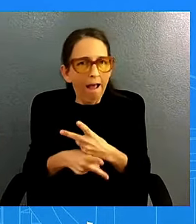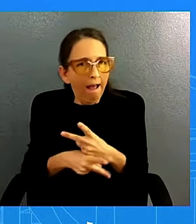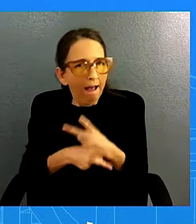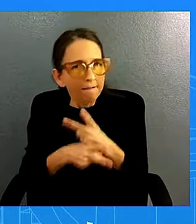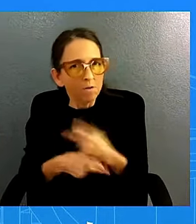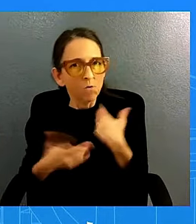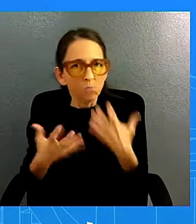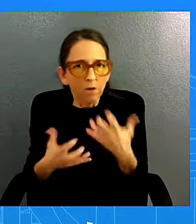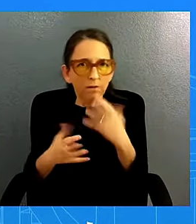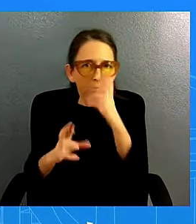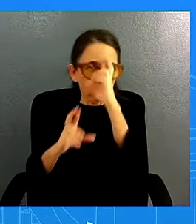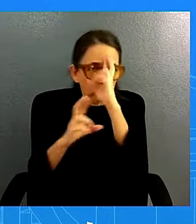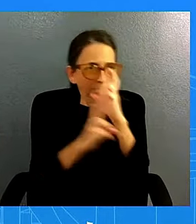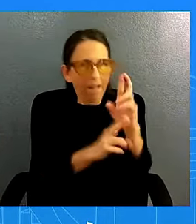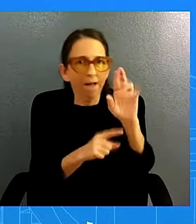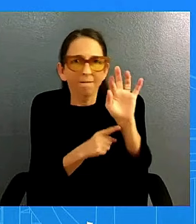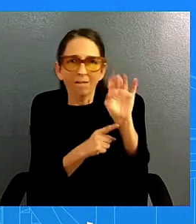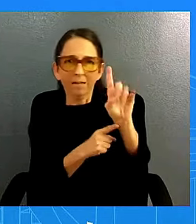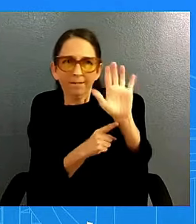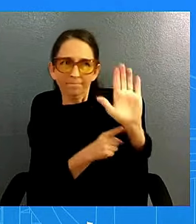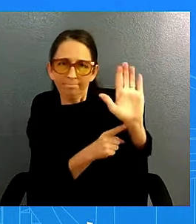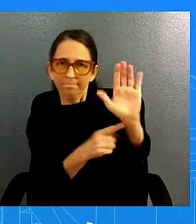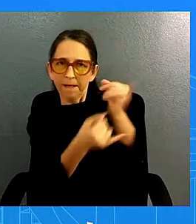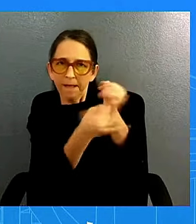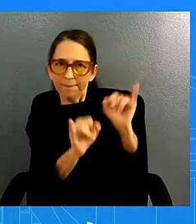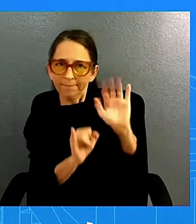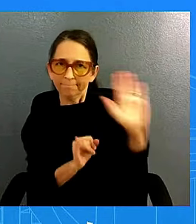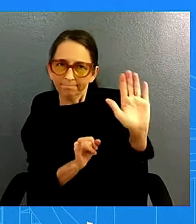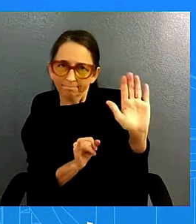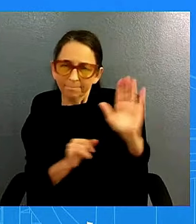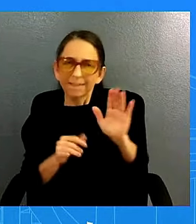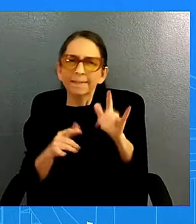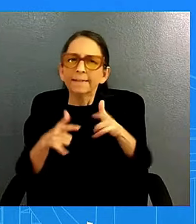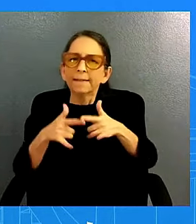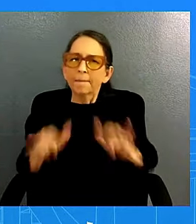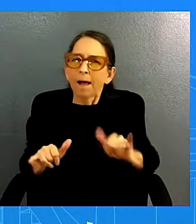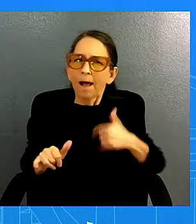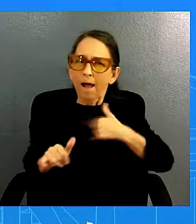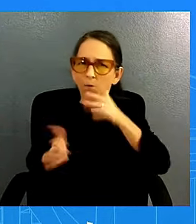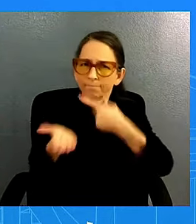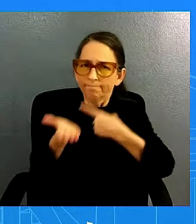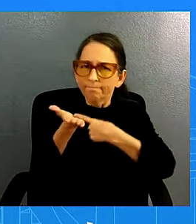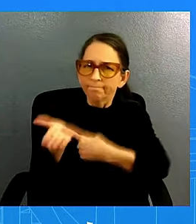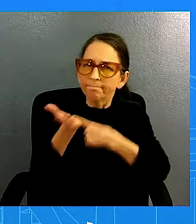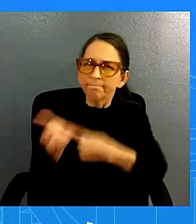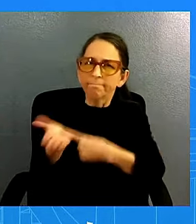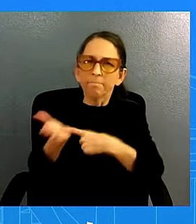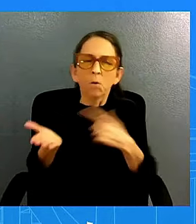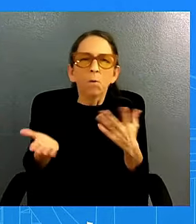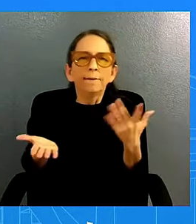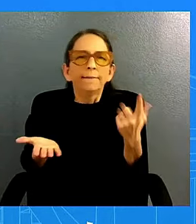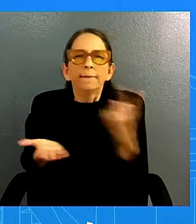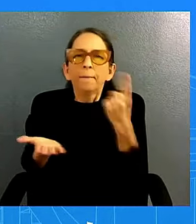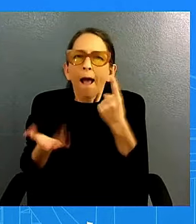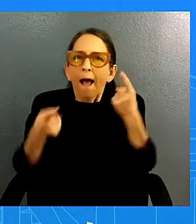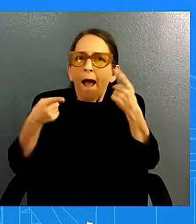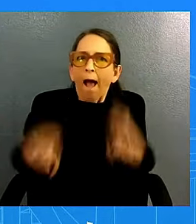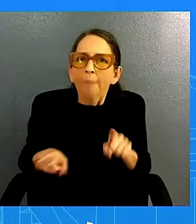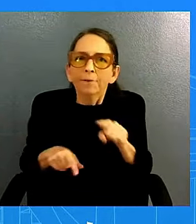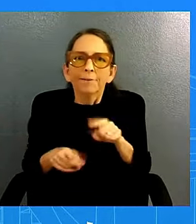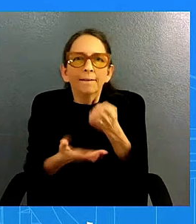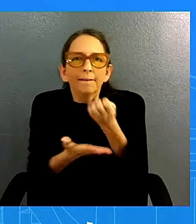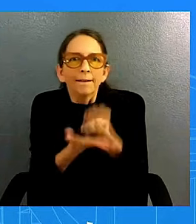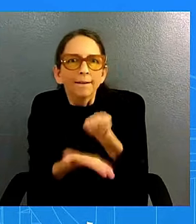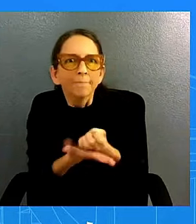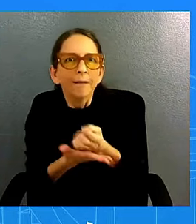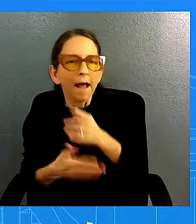of course we're always going to talk about uh any important dynamic or variable in the economy and so uh this is a conversation uh